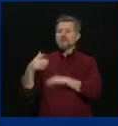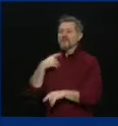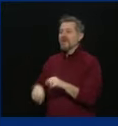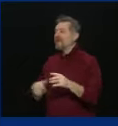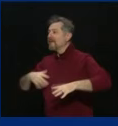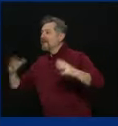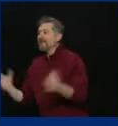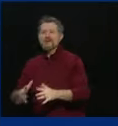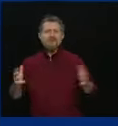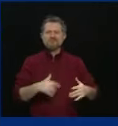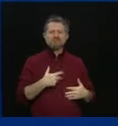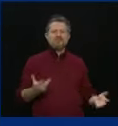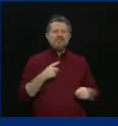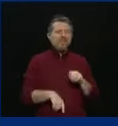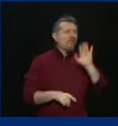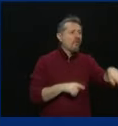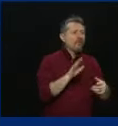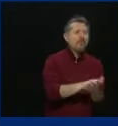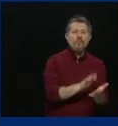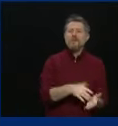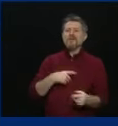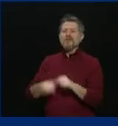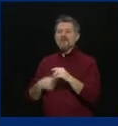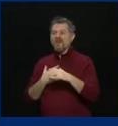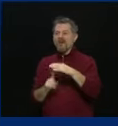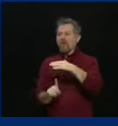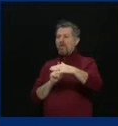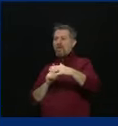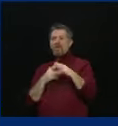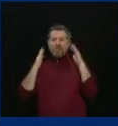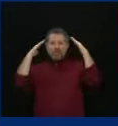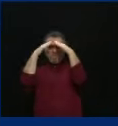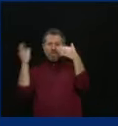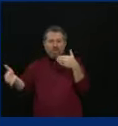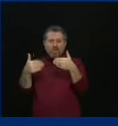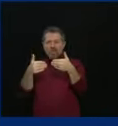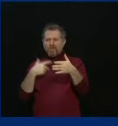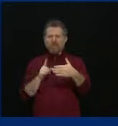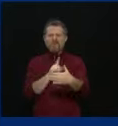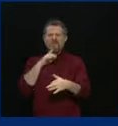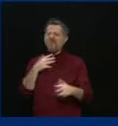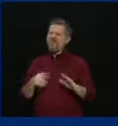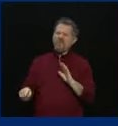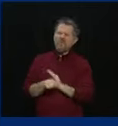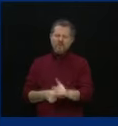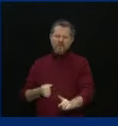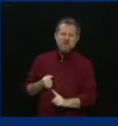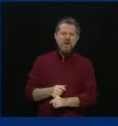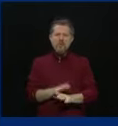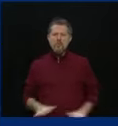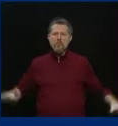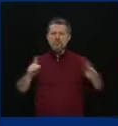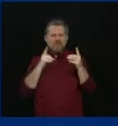schools. That isolation had a devastating effect on the human condition and we're still dealing with the fallout today.